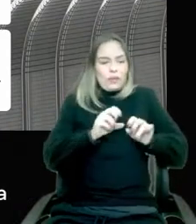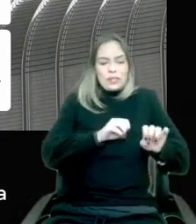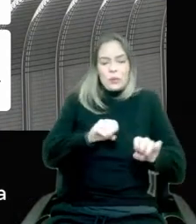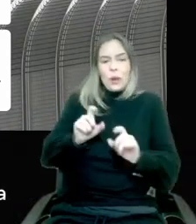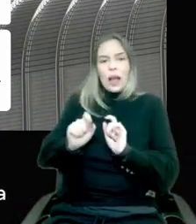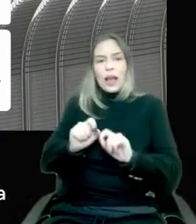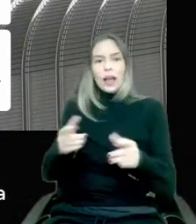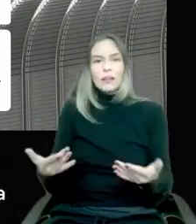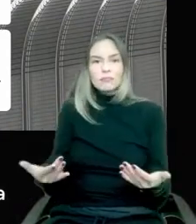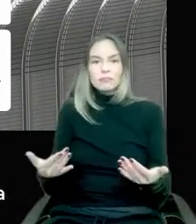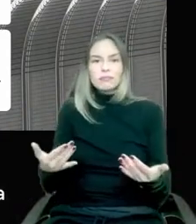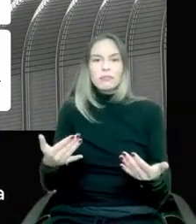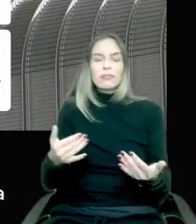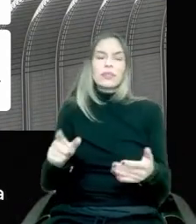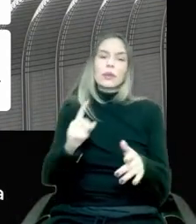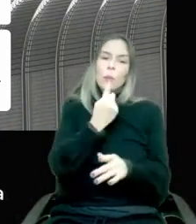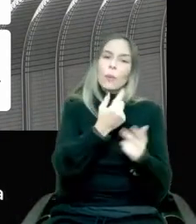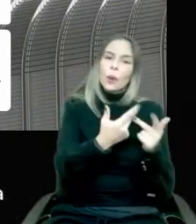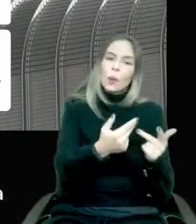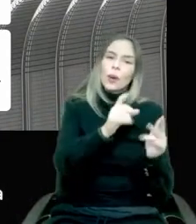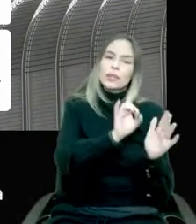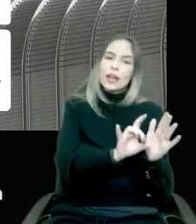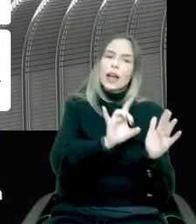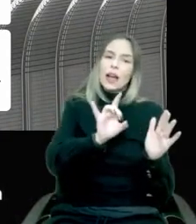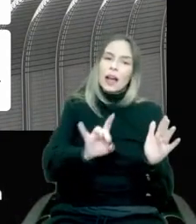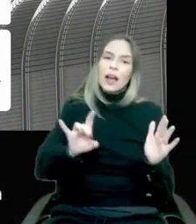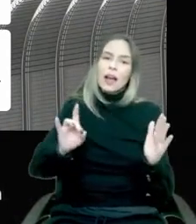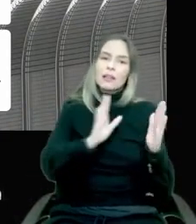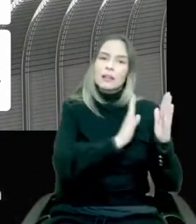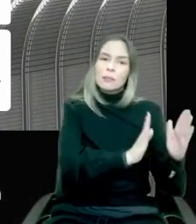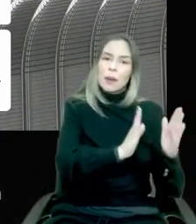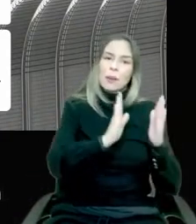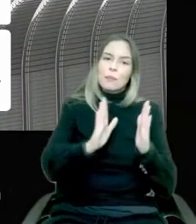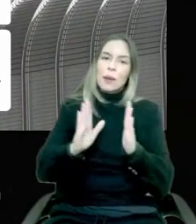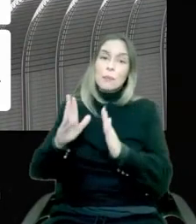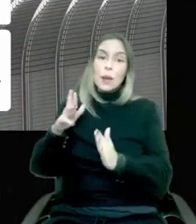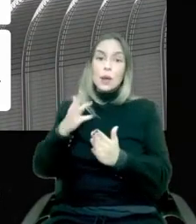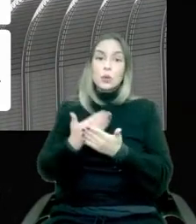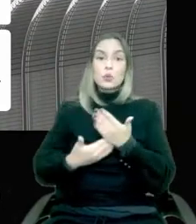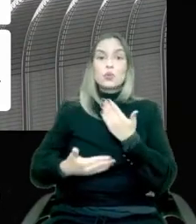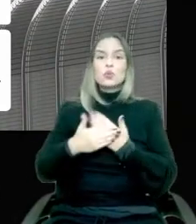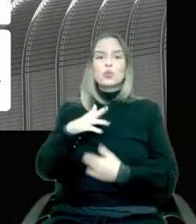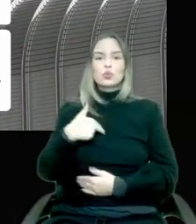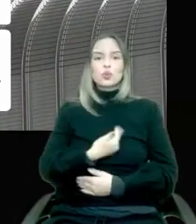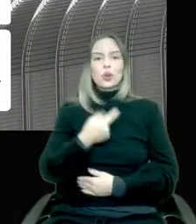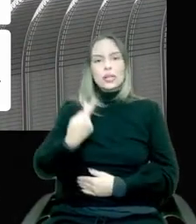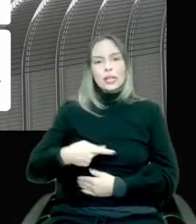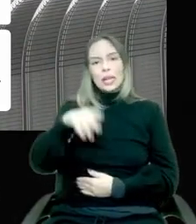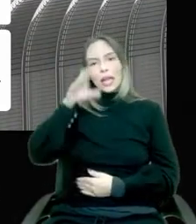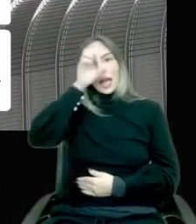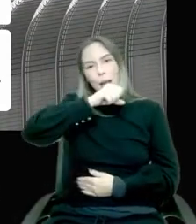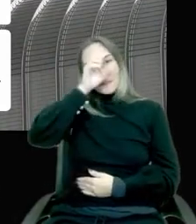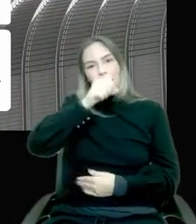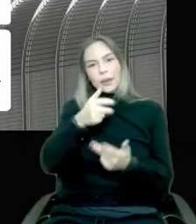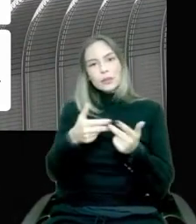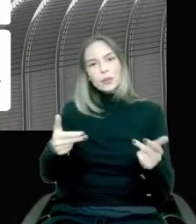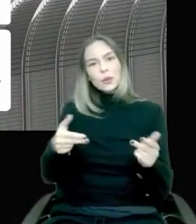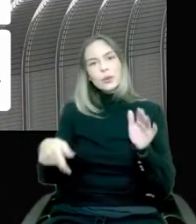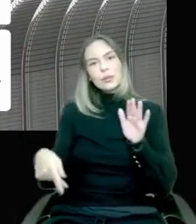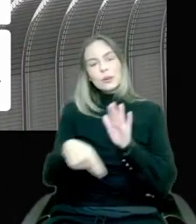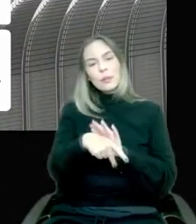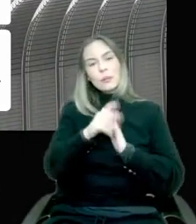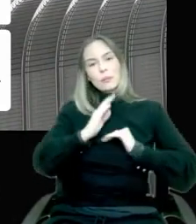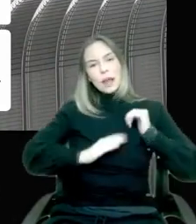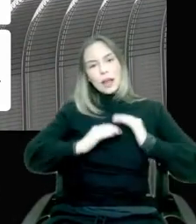it one thing at a time. Show like this where we are here. Go see and learn. One of the things that I practice and say, I